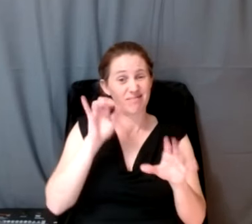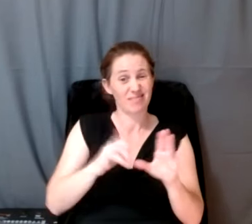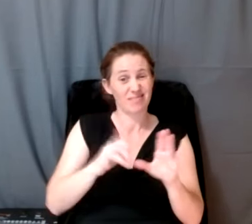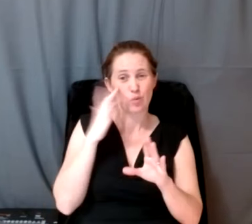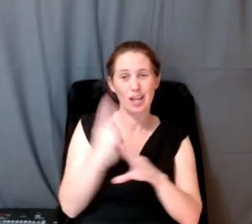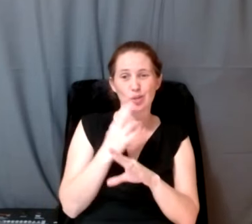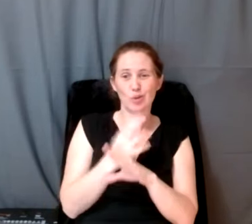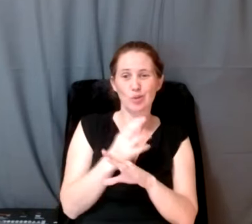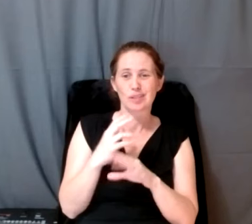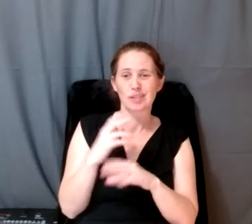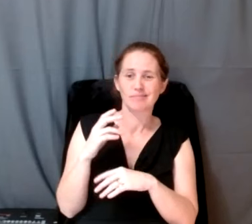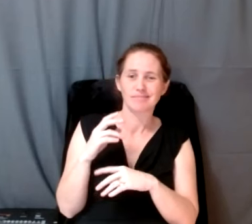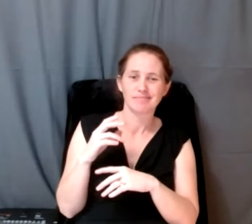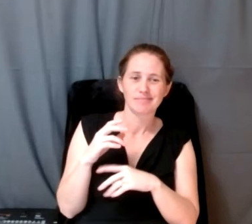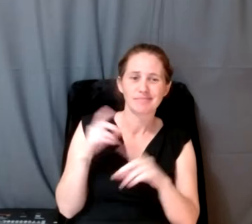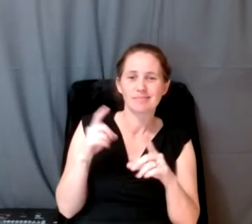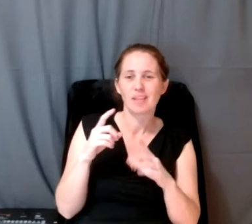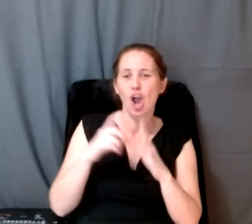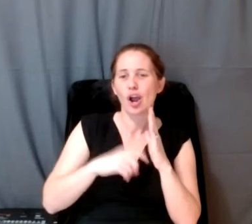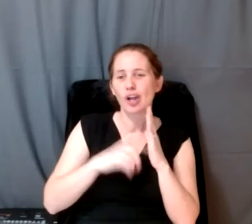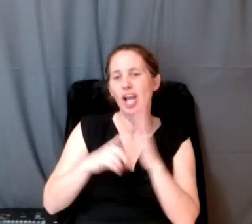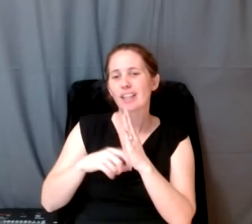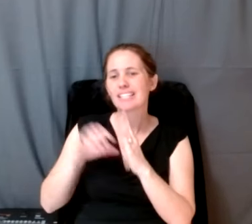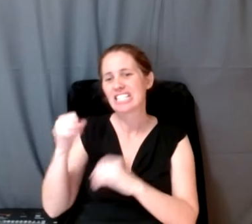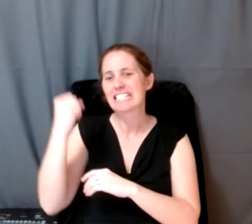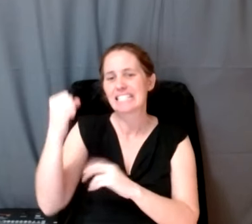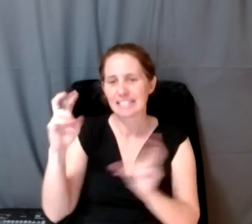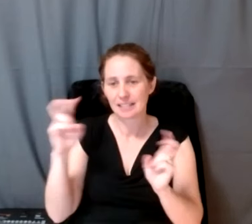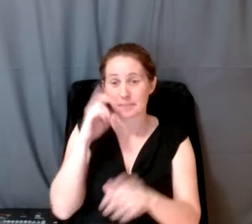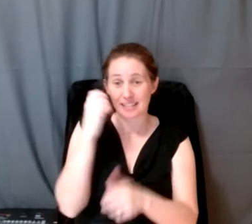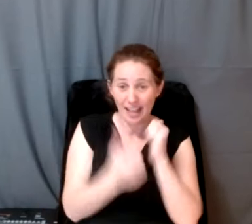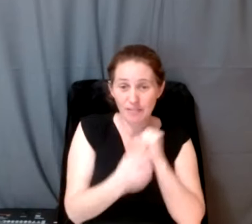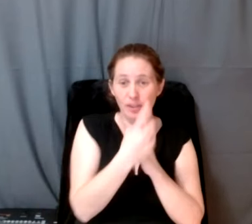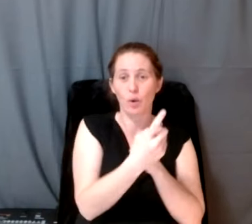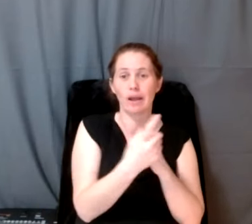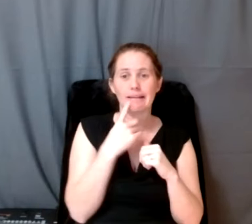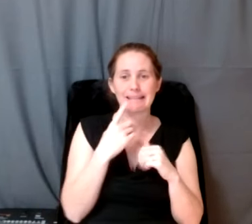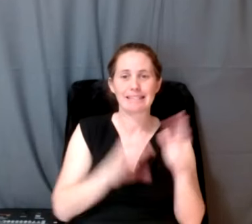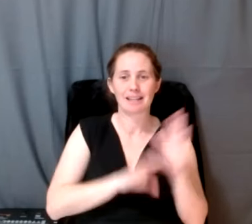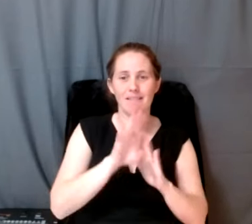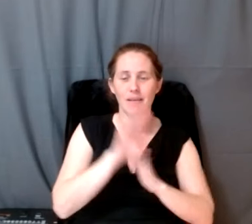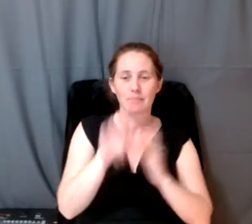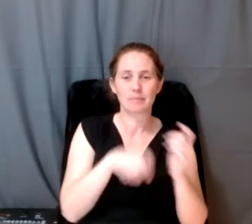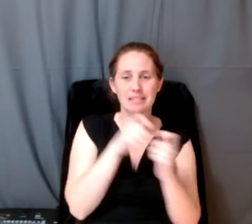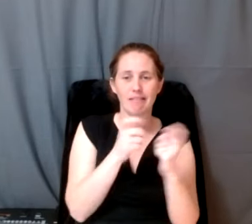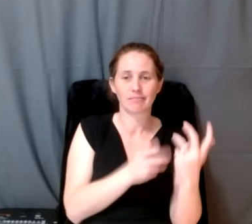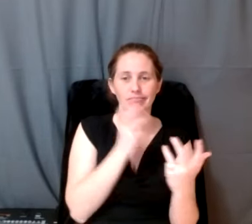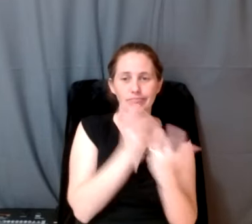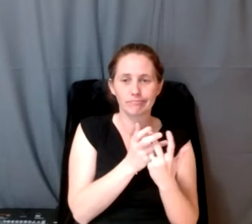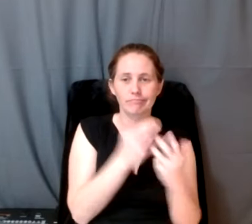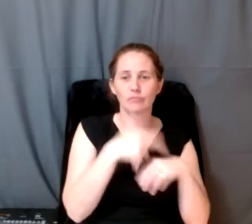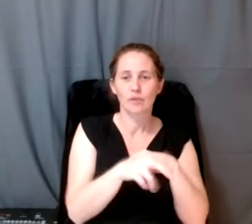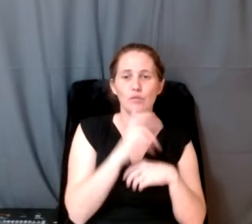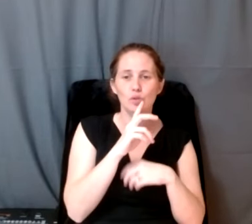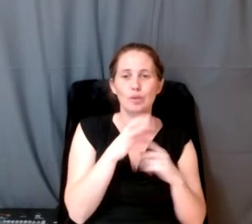that plural form of indigenous archaeologies, because every single indigenous archaeology is developed in specific reference to the